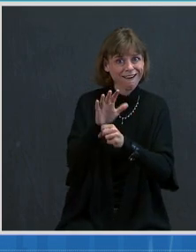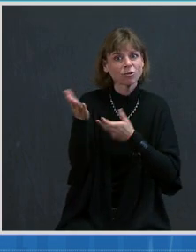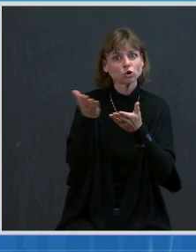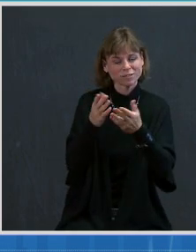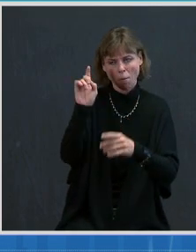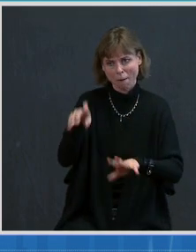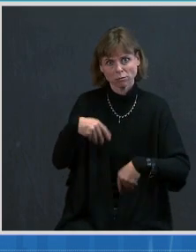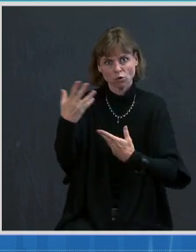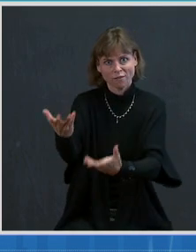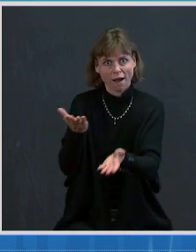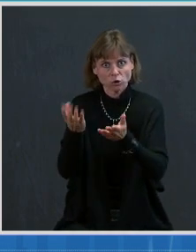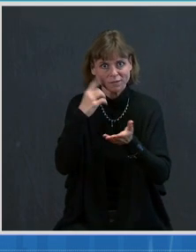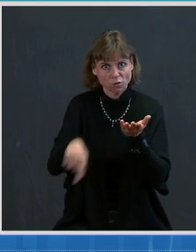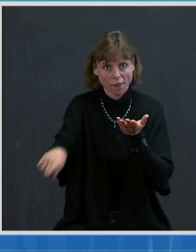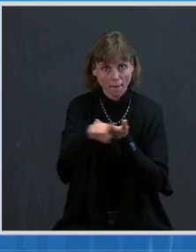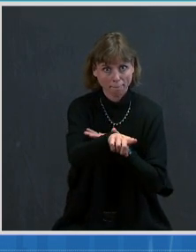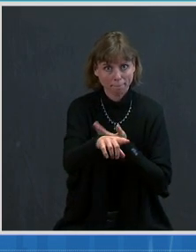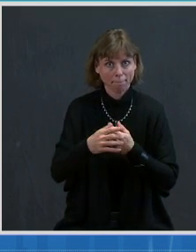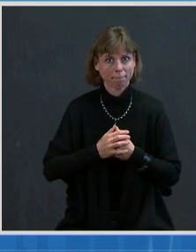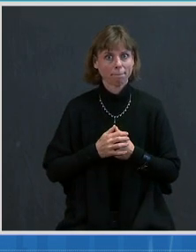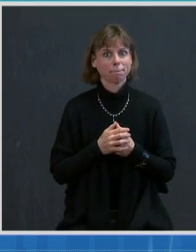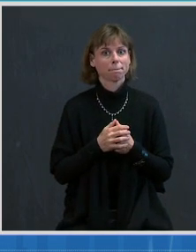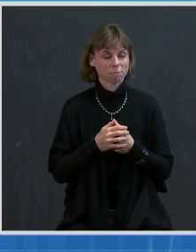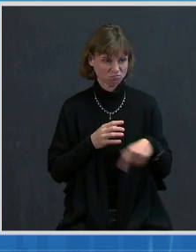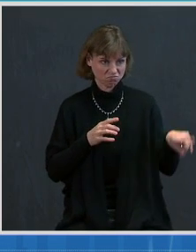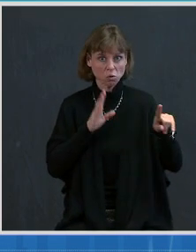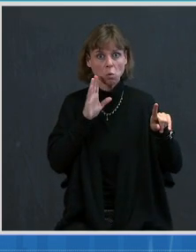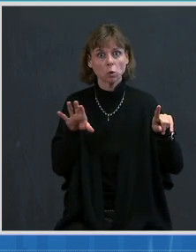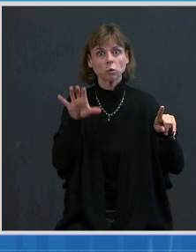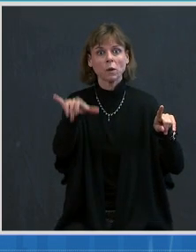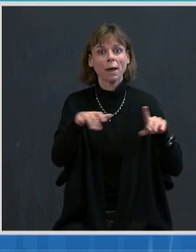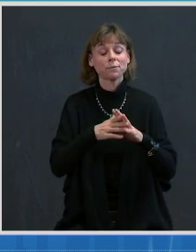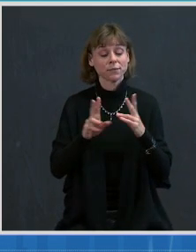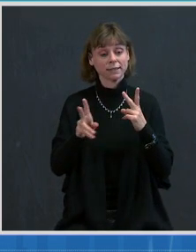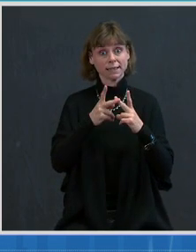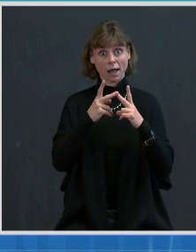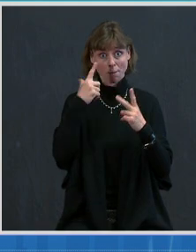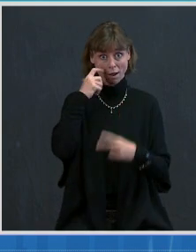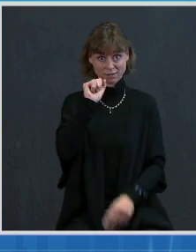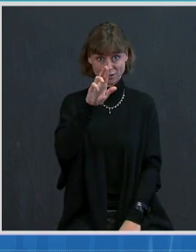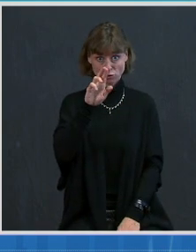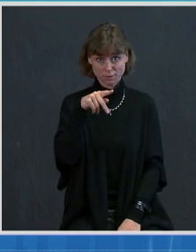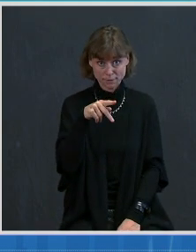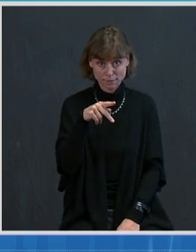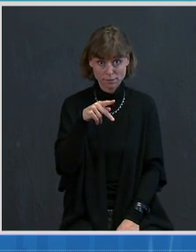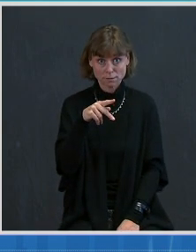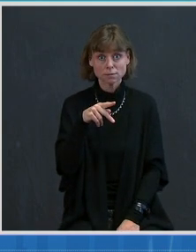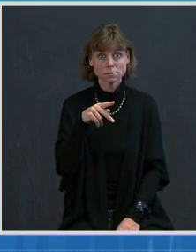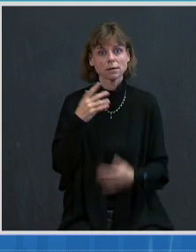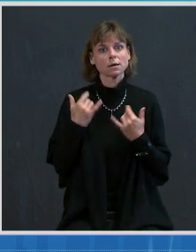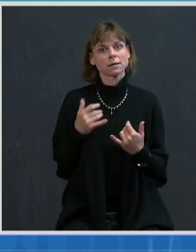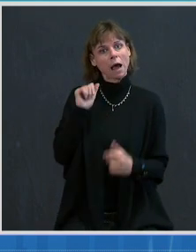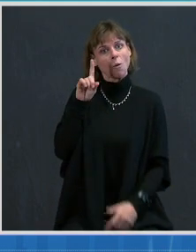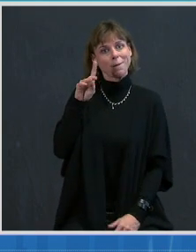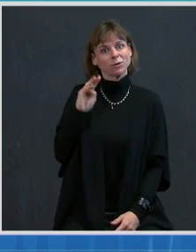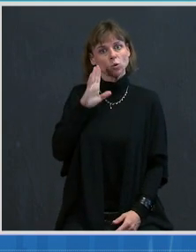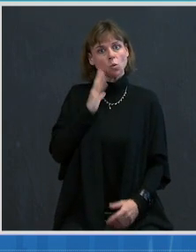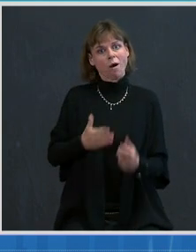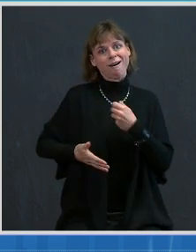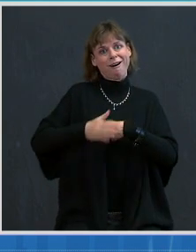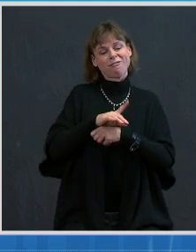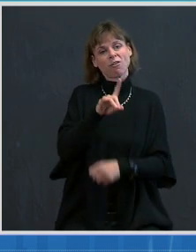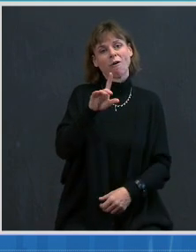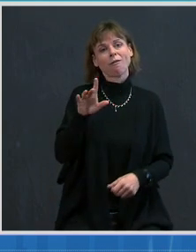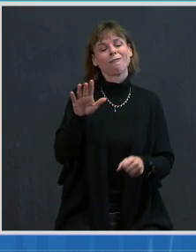Second, thanks to the American Rescue Plan, the administration will now be covering 100 percent of the